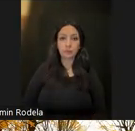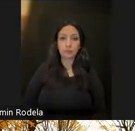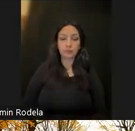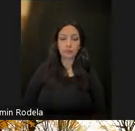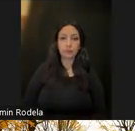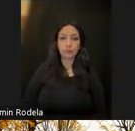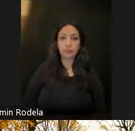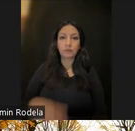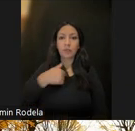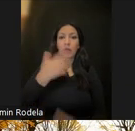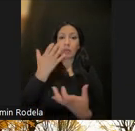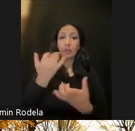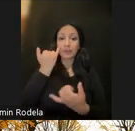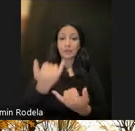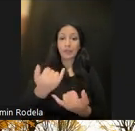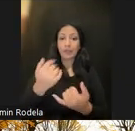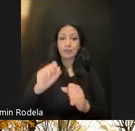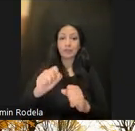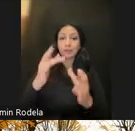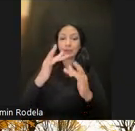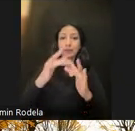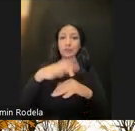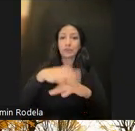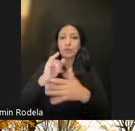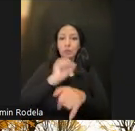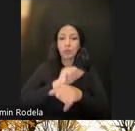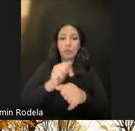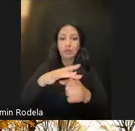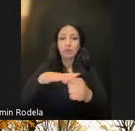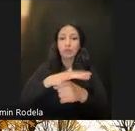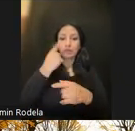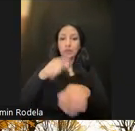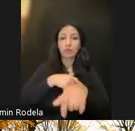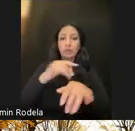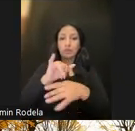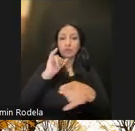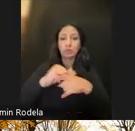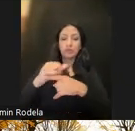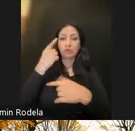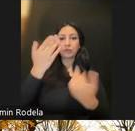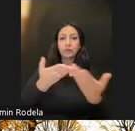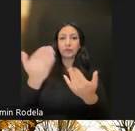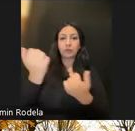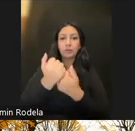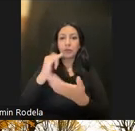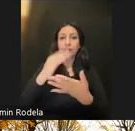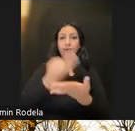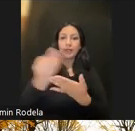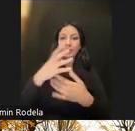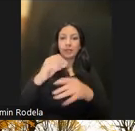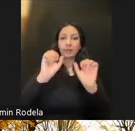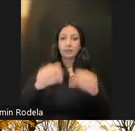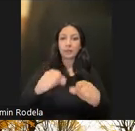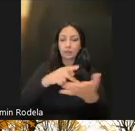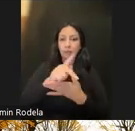I wanted to now touch on our work in the space of long-term services and supports, financing and affordability.